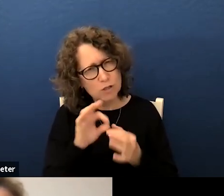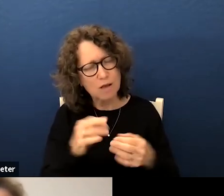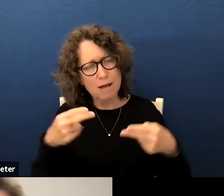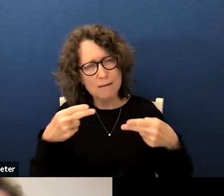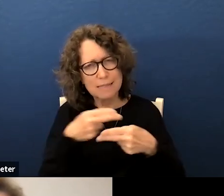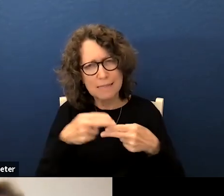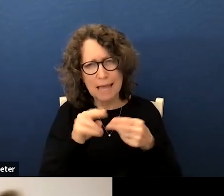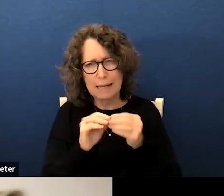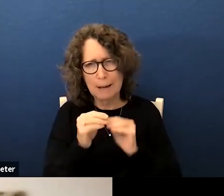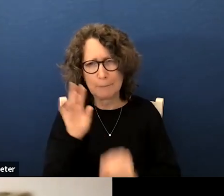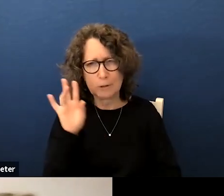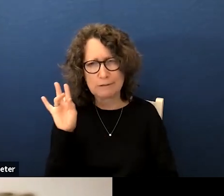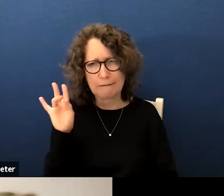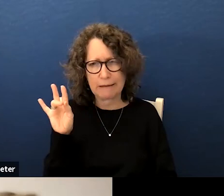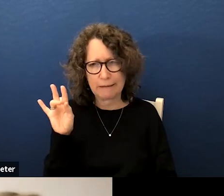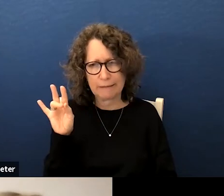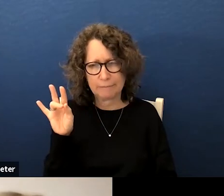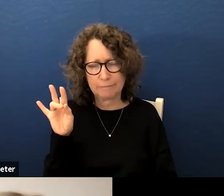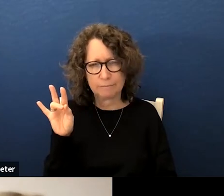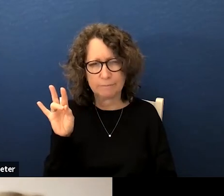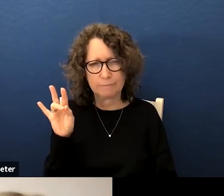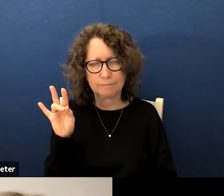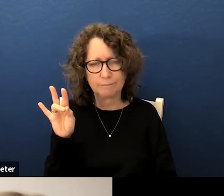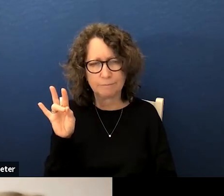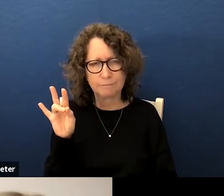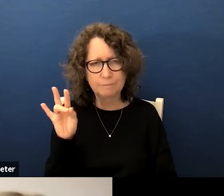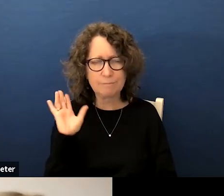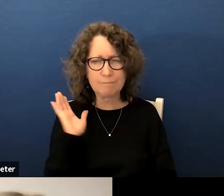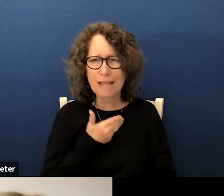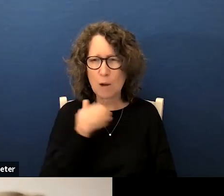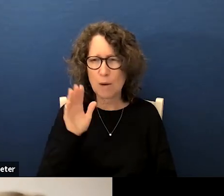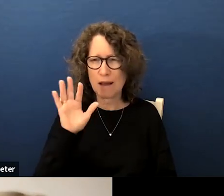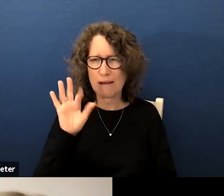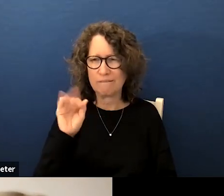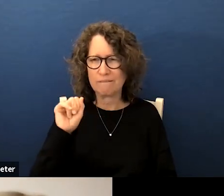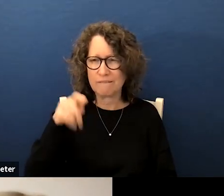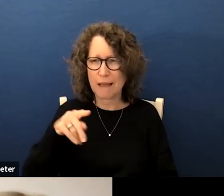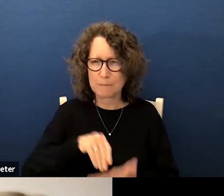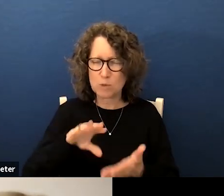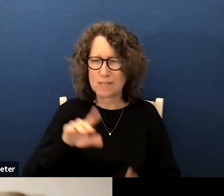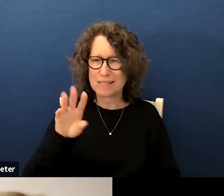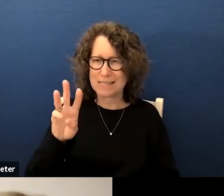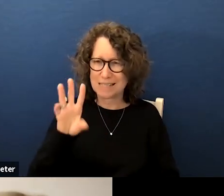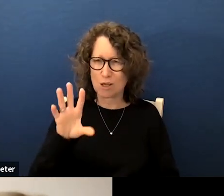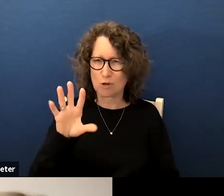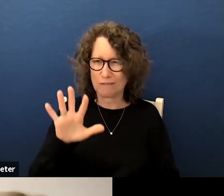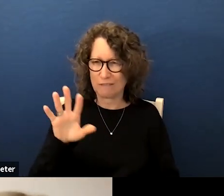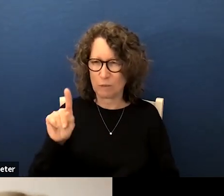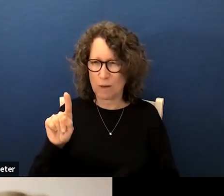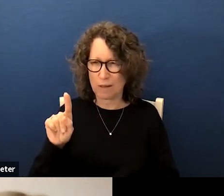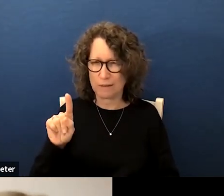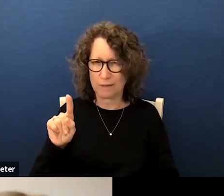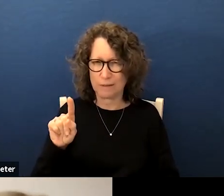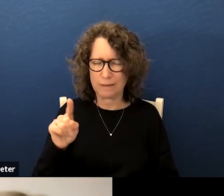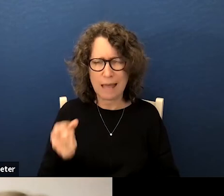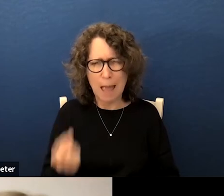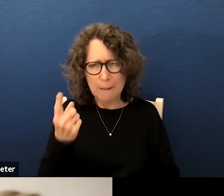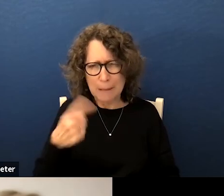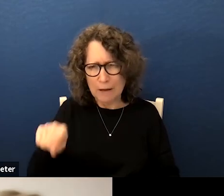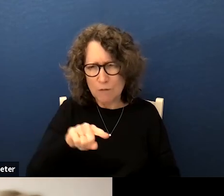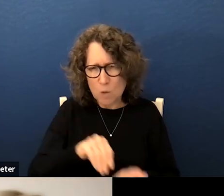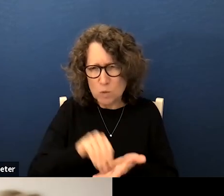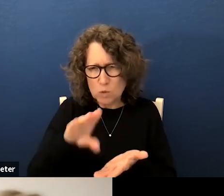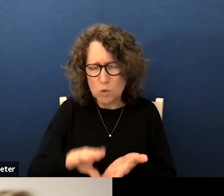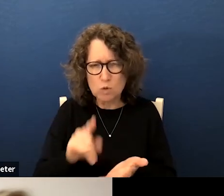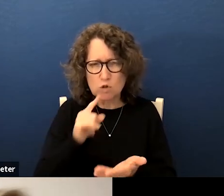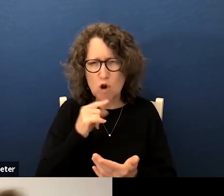seven the rfep students 3651. how many of those students